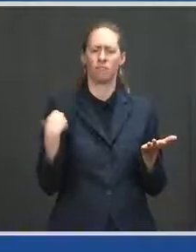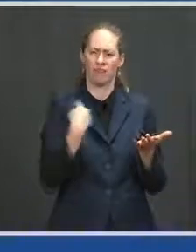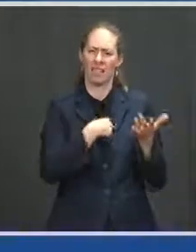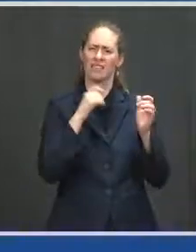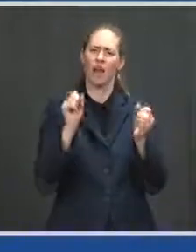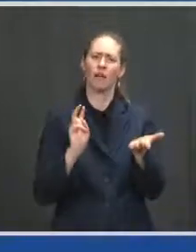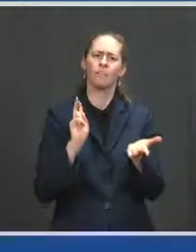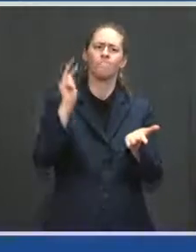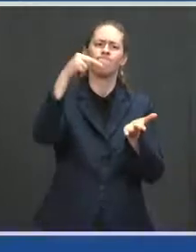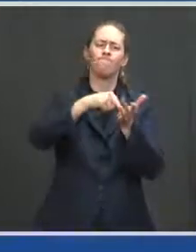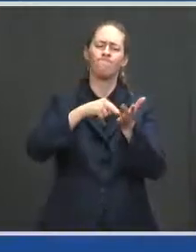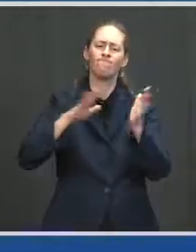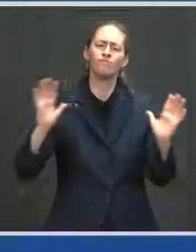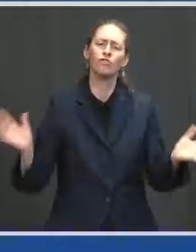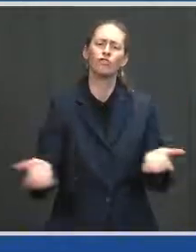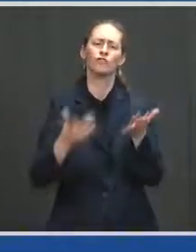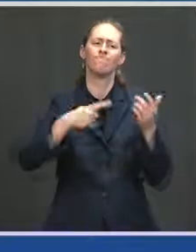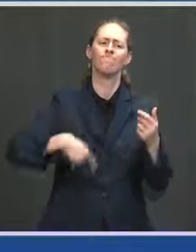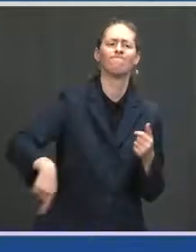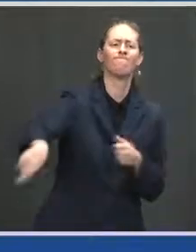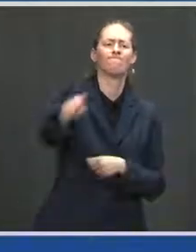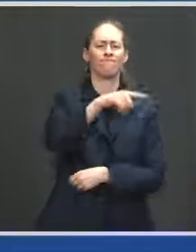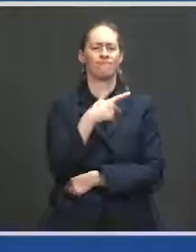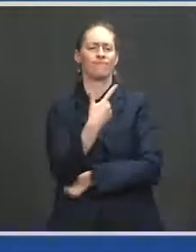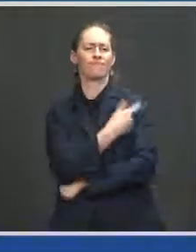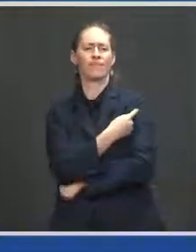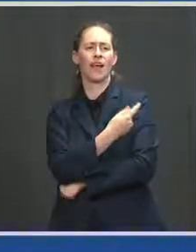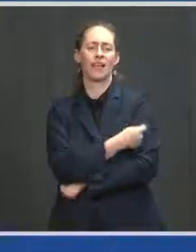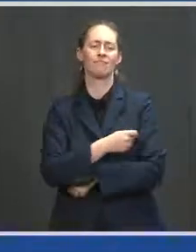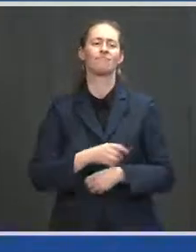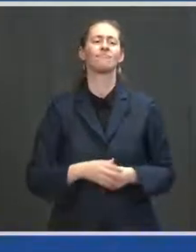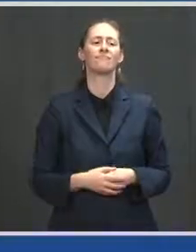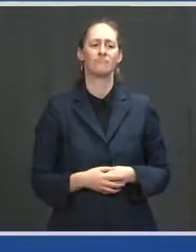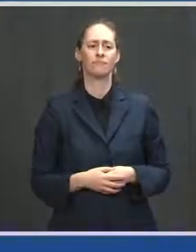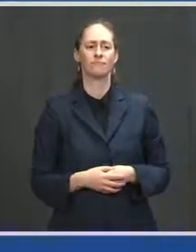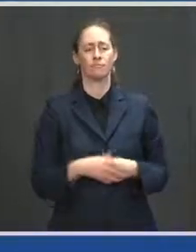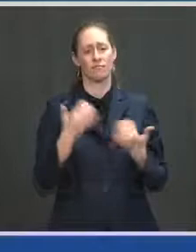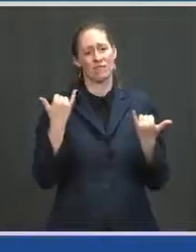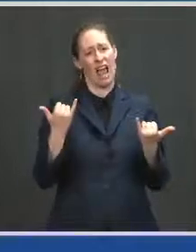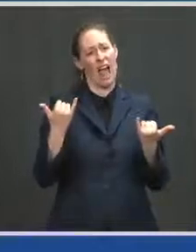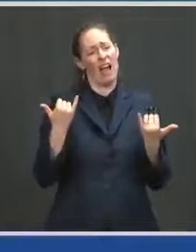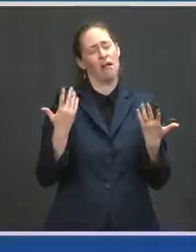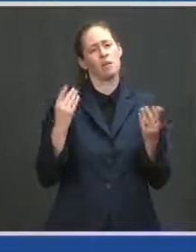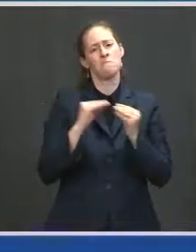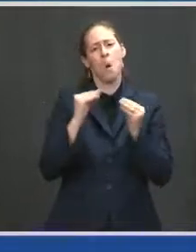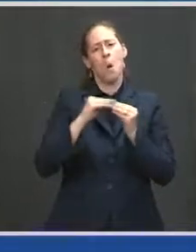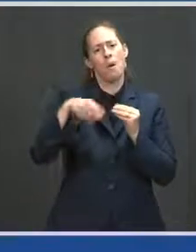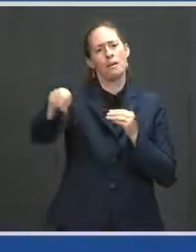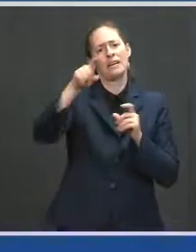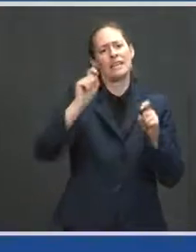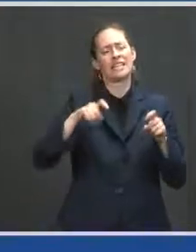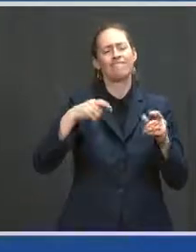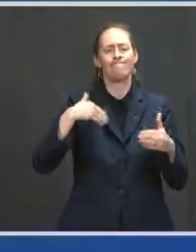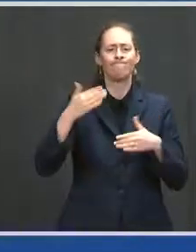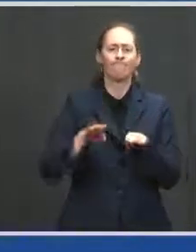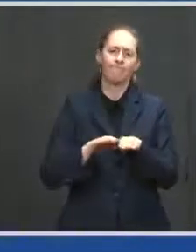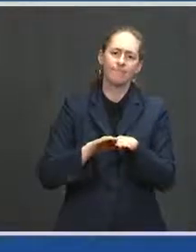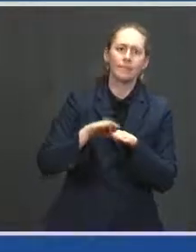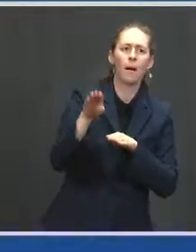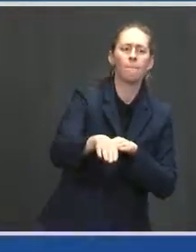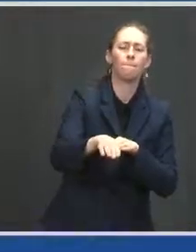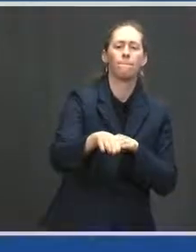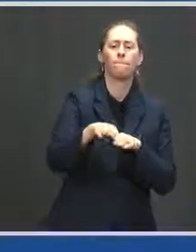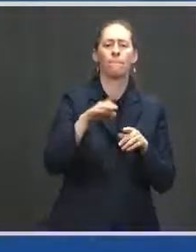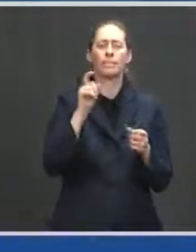communities vaccinated. And over the next month, we're going to need you more than ever. We need every American to commit